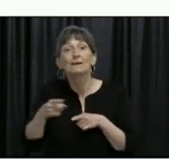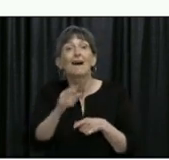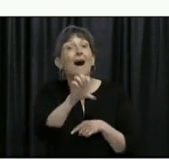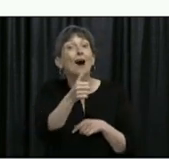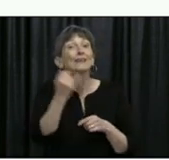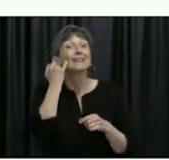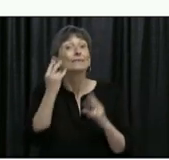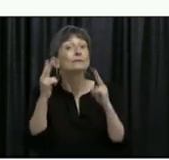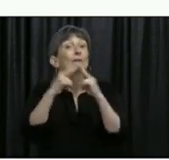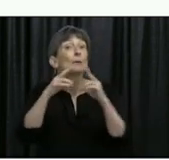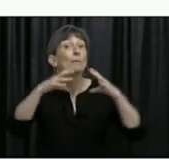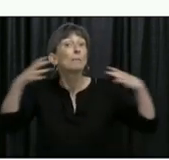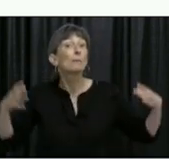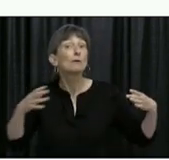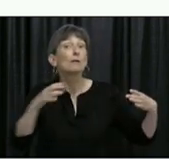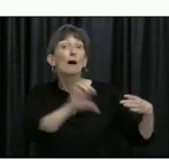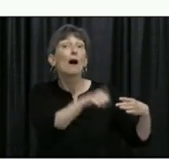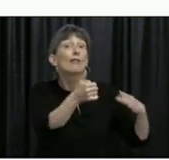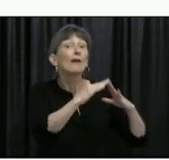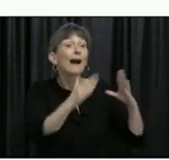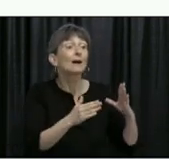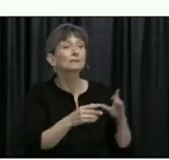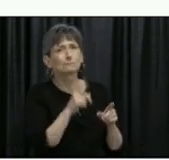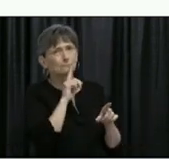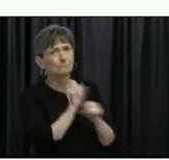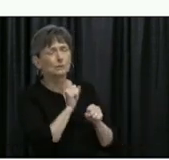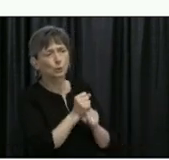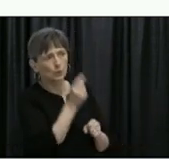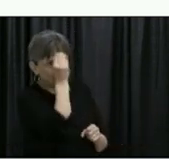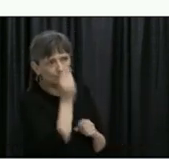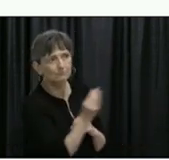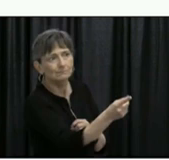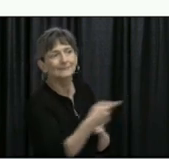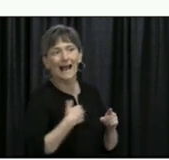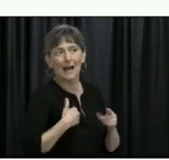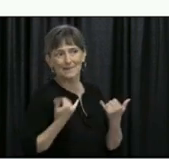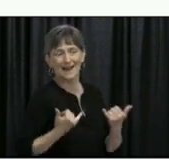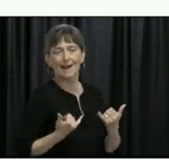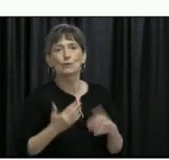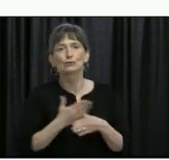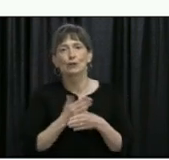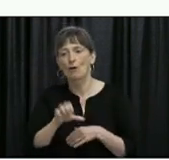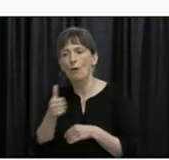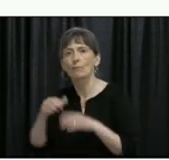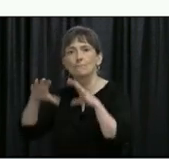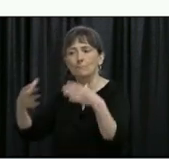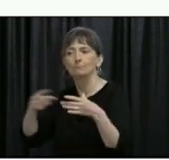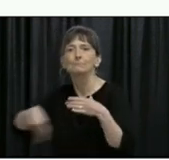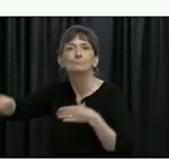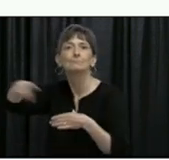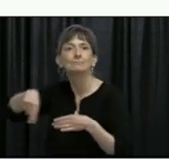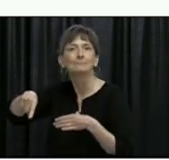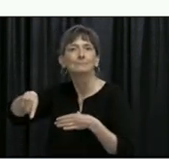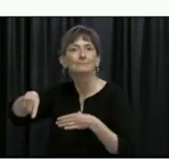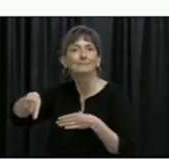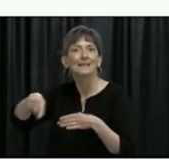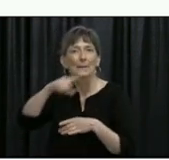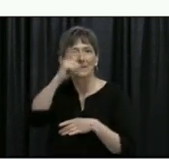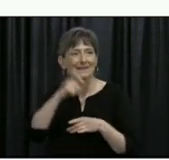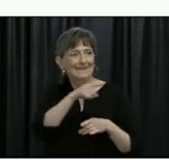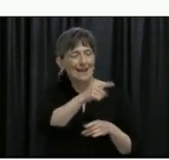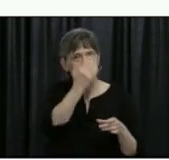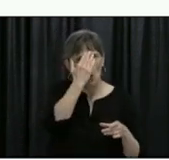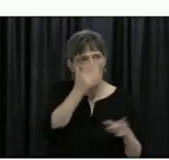Please remember, when you invite others into your bubble, you are also indirectly coming into contact with members of their bubble as well.